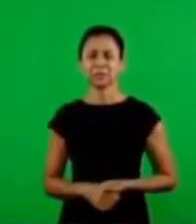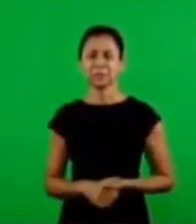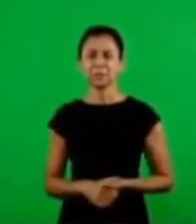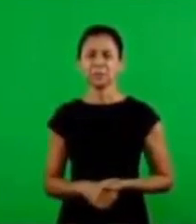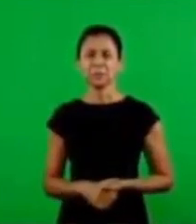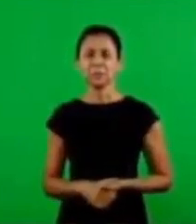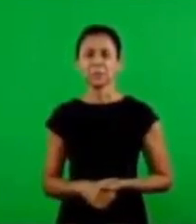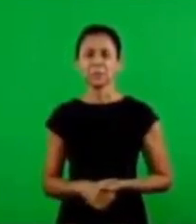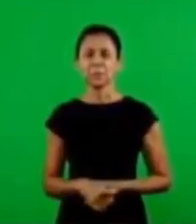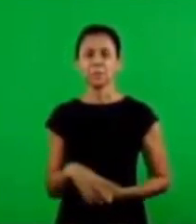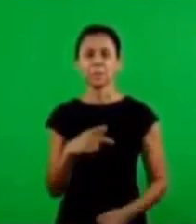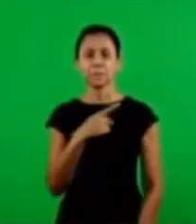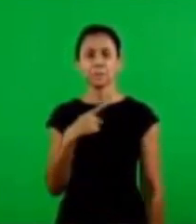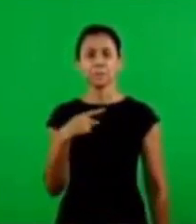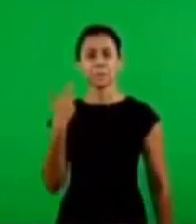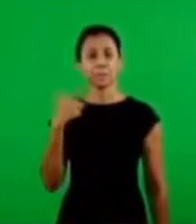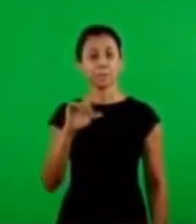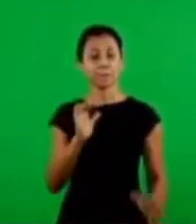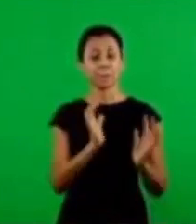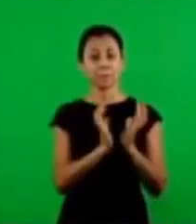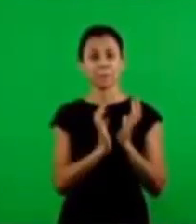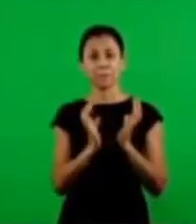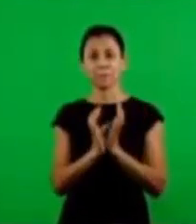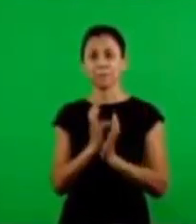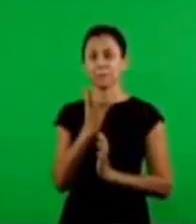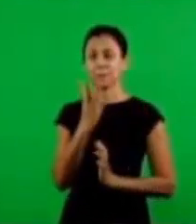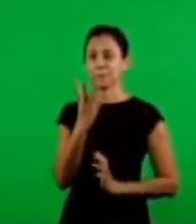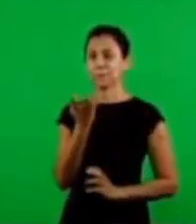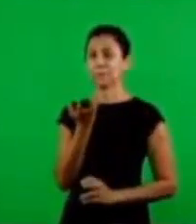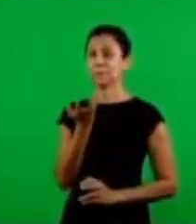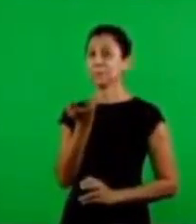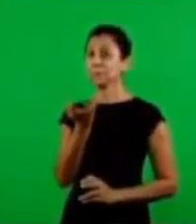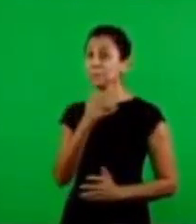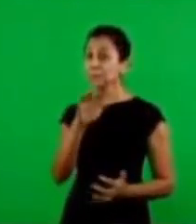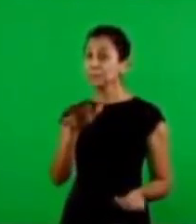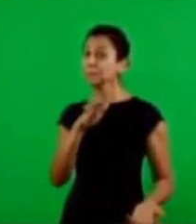the passage from other churches that are interested